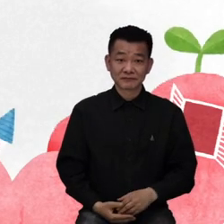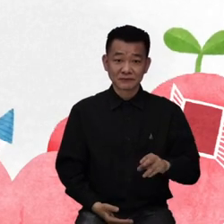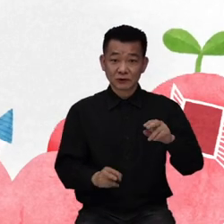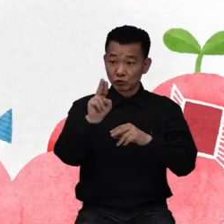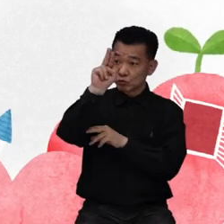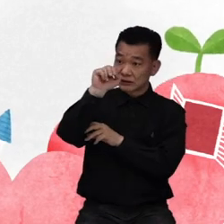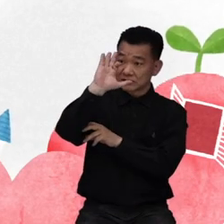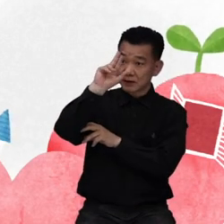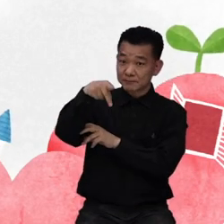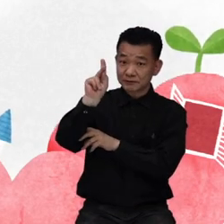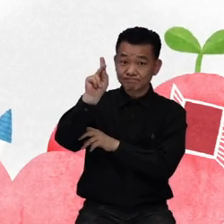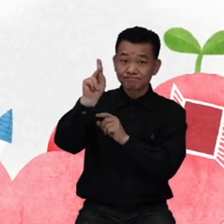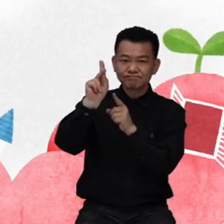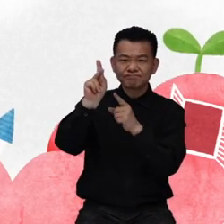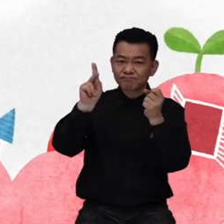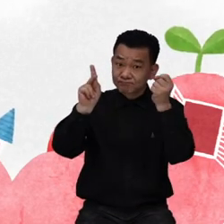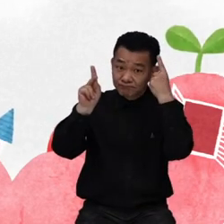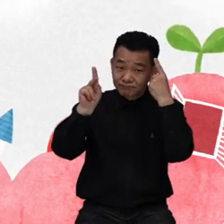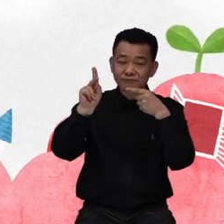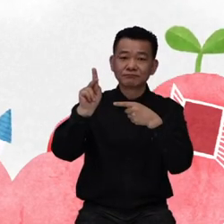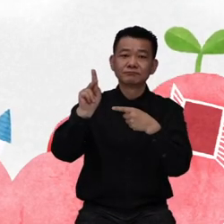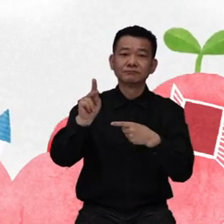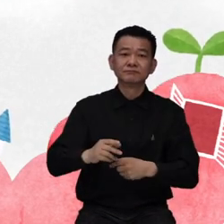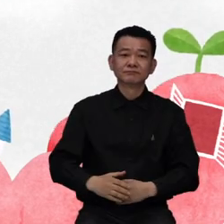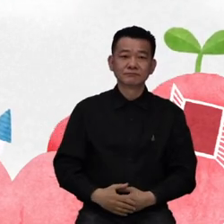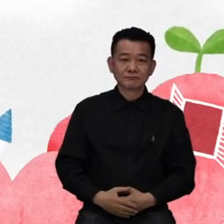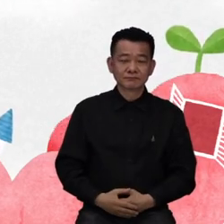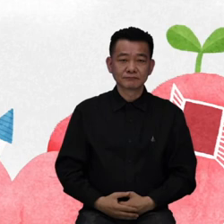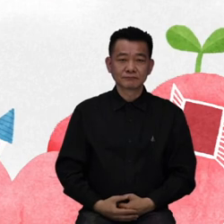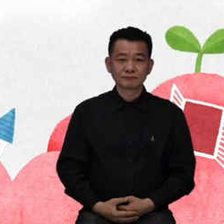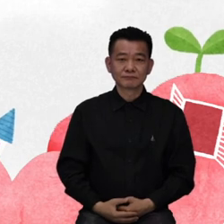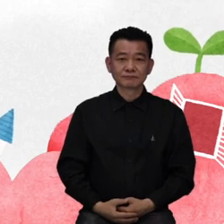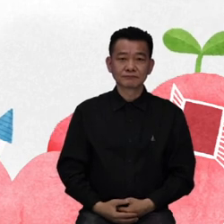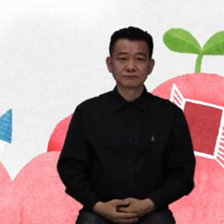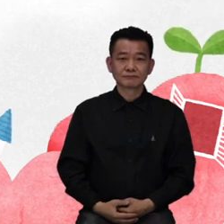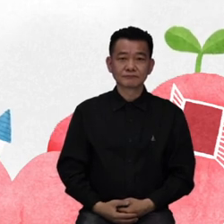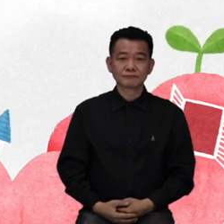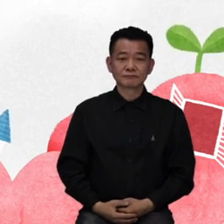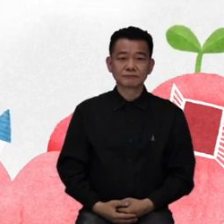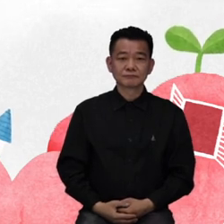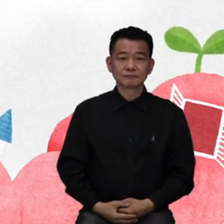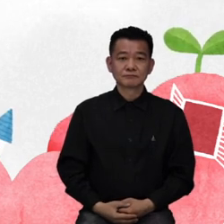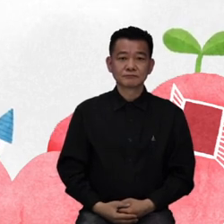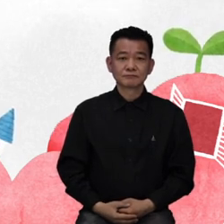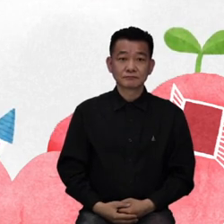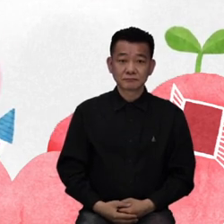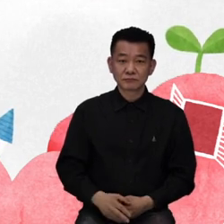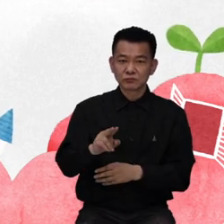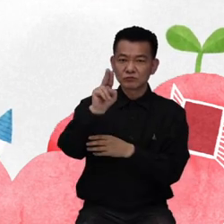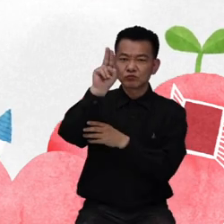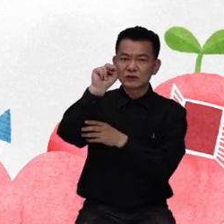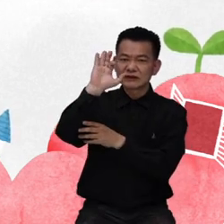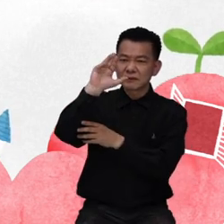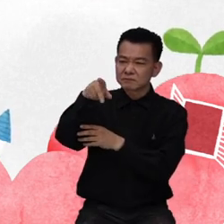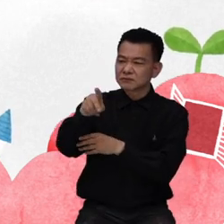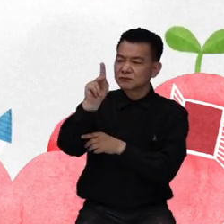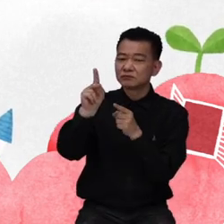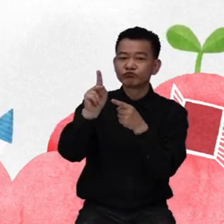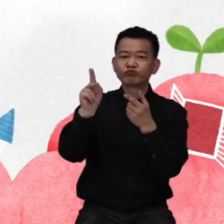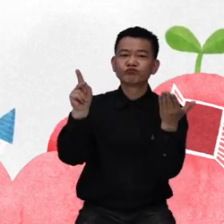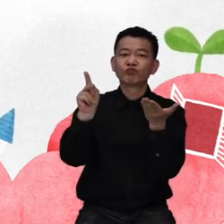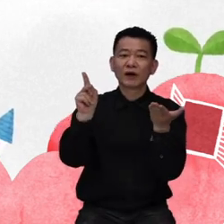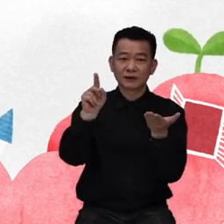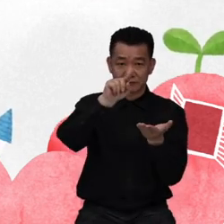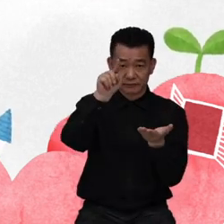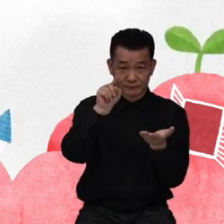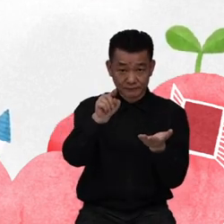Understanding the UN Convention on the Rights of Persons with Disabilities What is the UN Convention